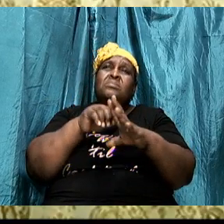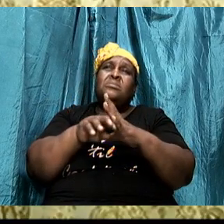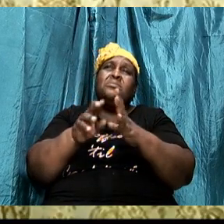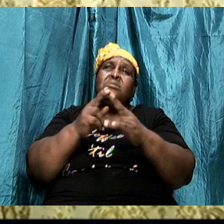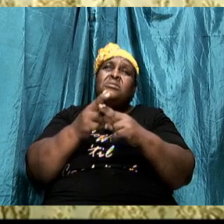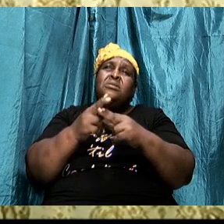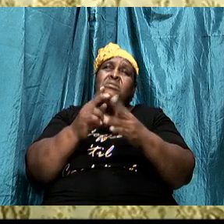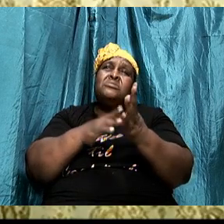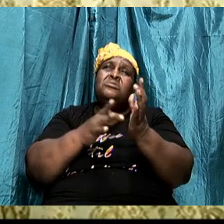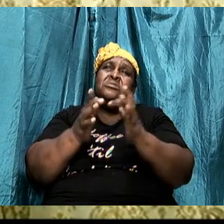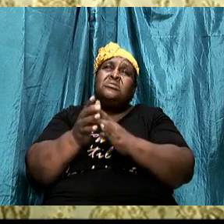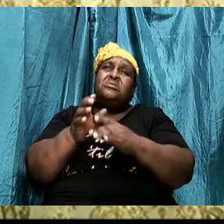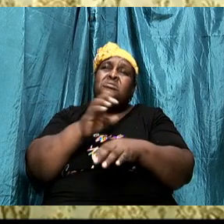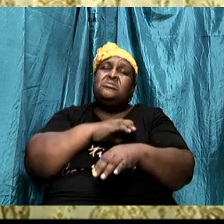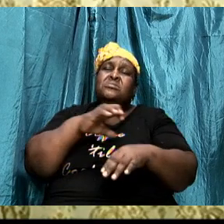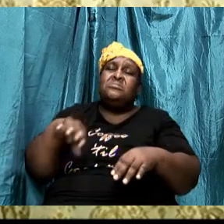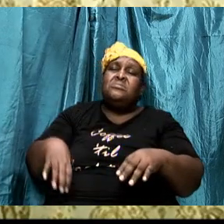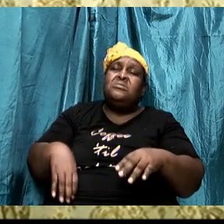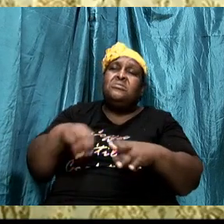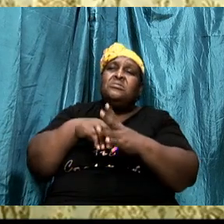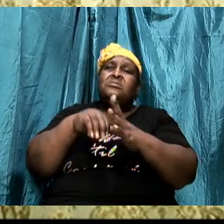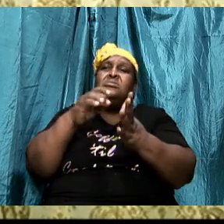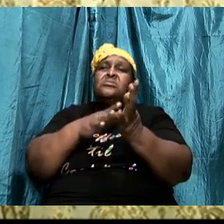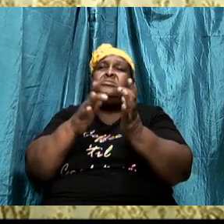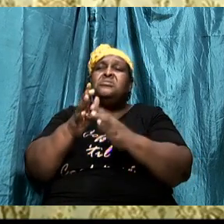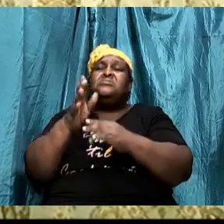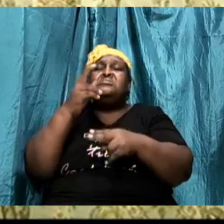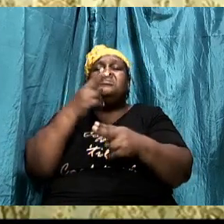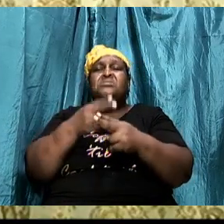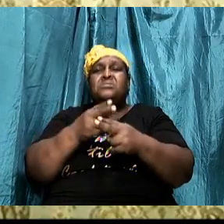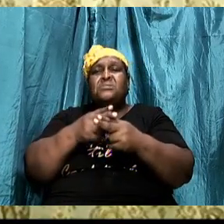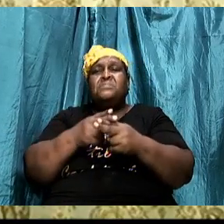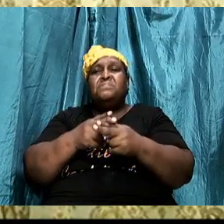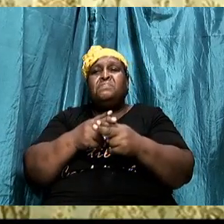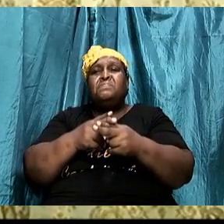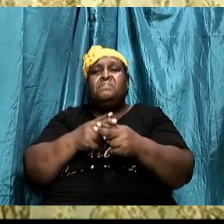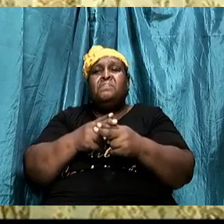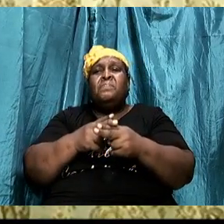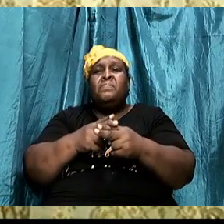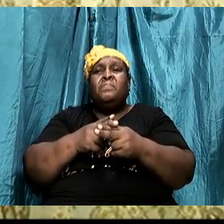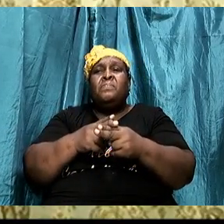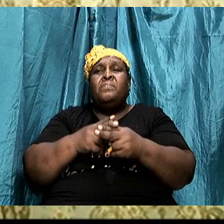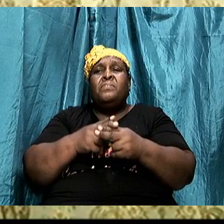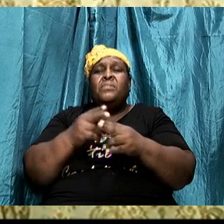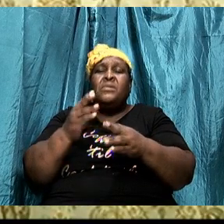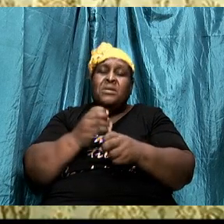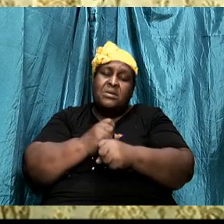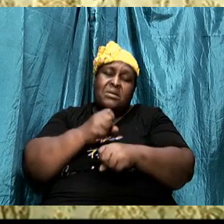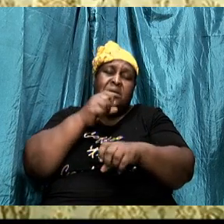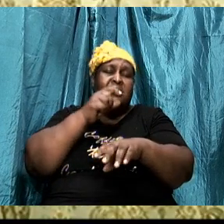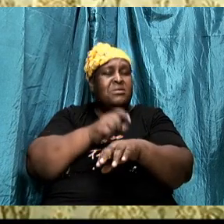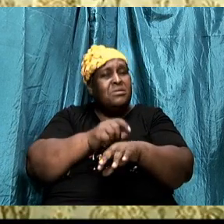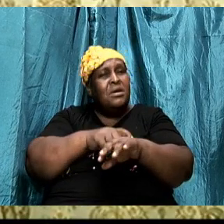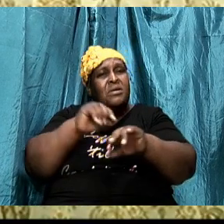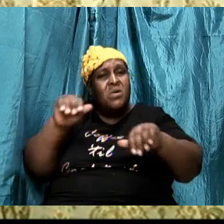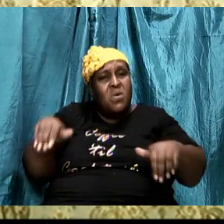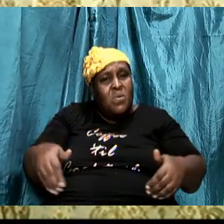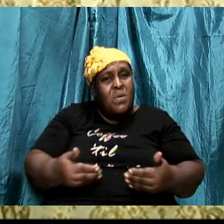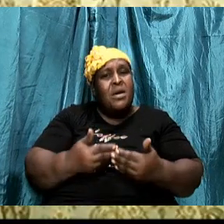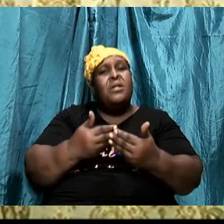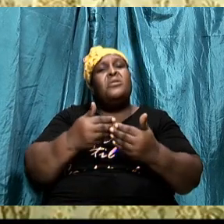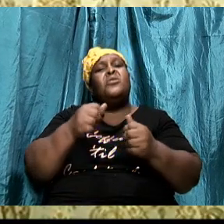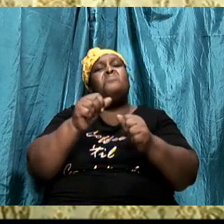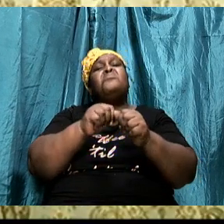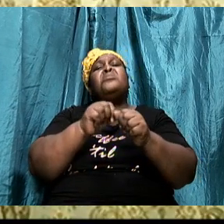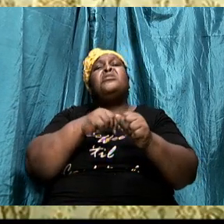Amen. Amen. So let me take time out to welcome each and every person tonight. You're in Jamaica.